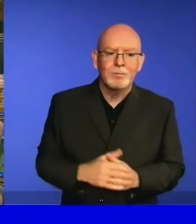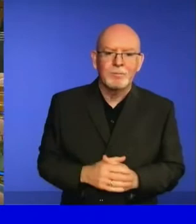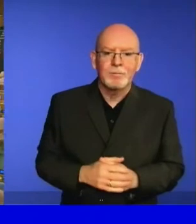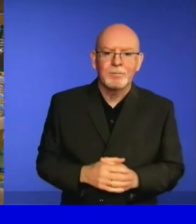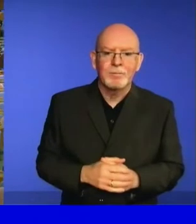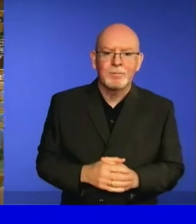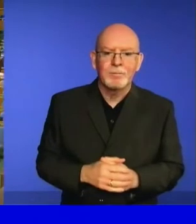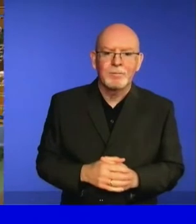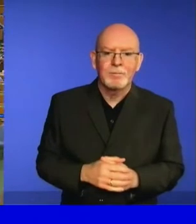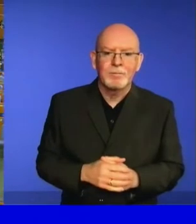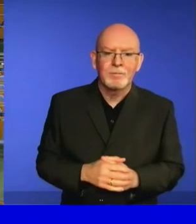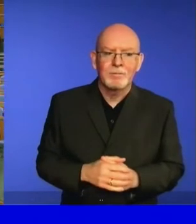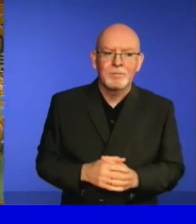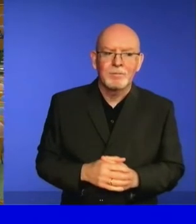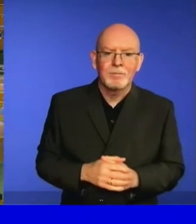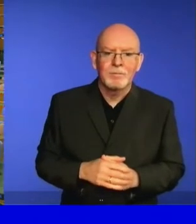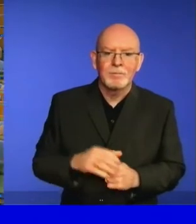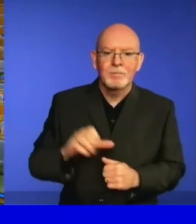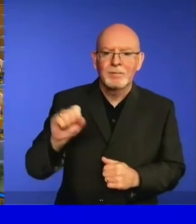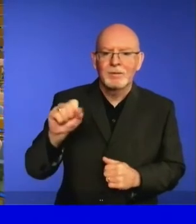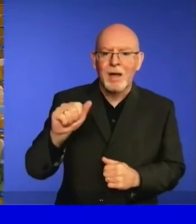Saudi Arabia,